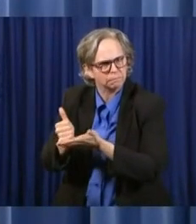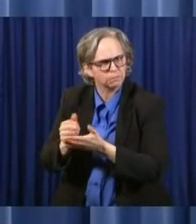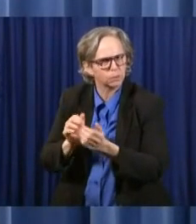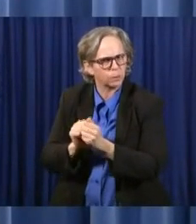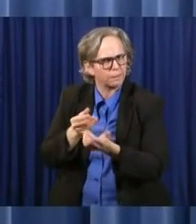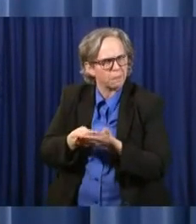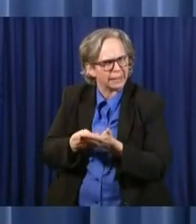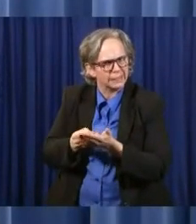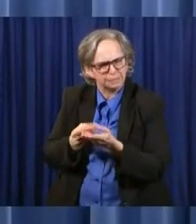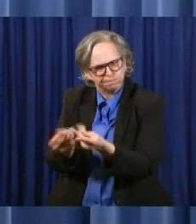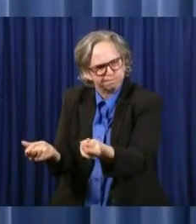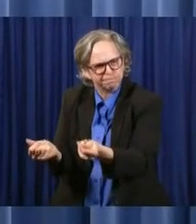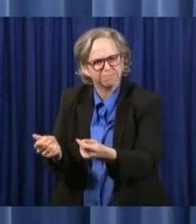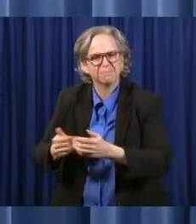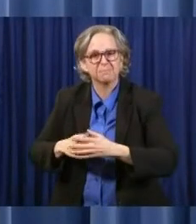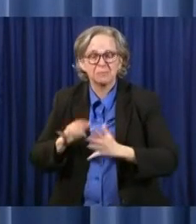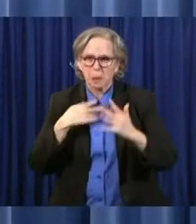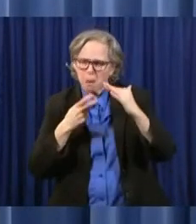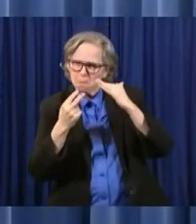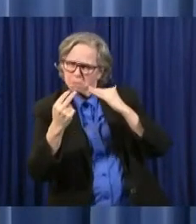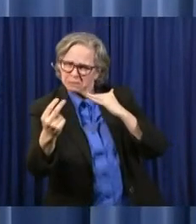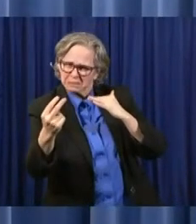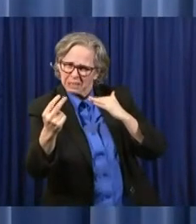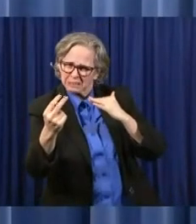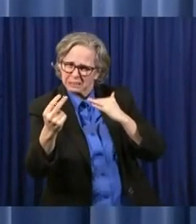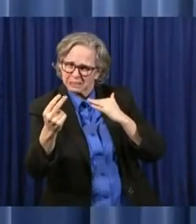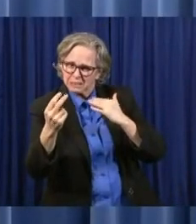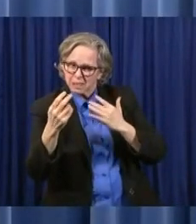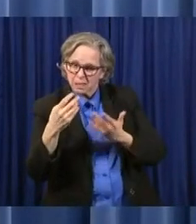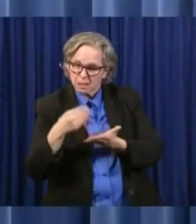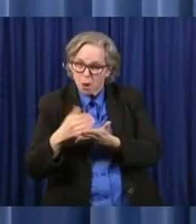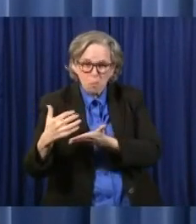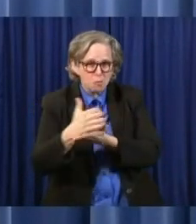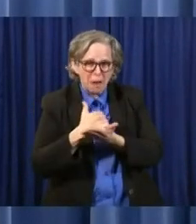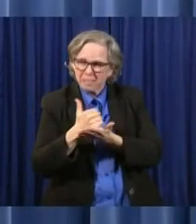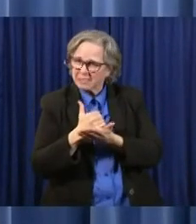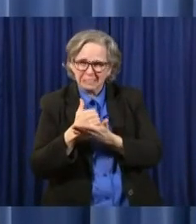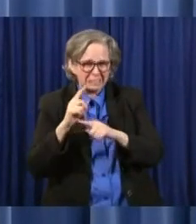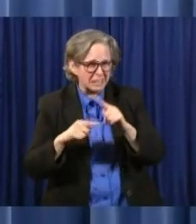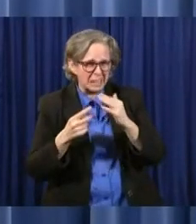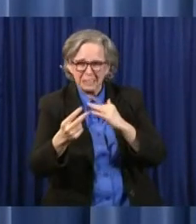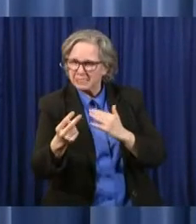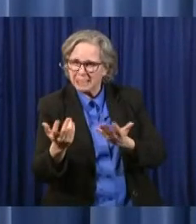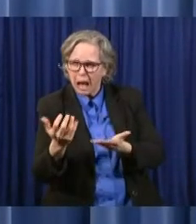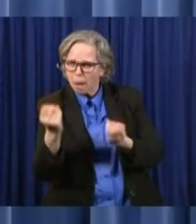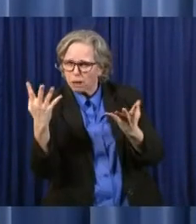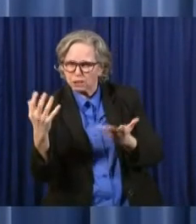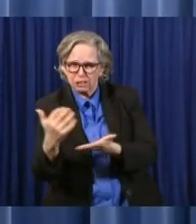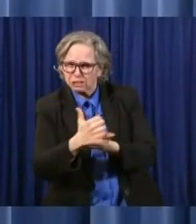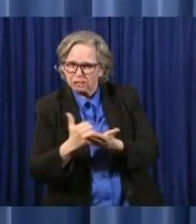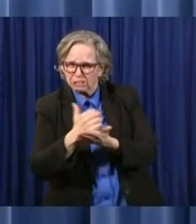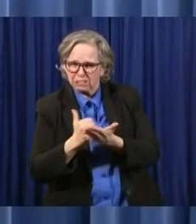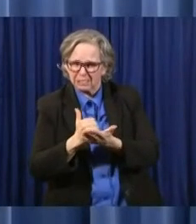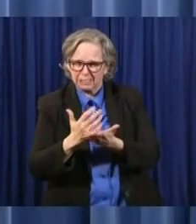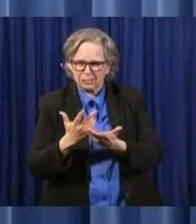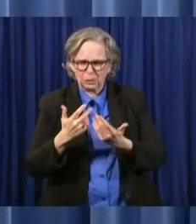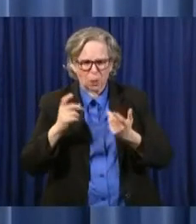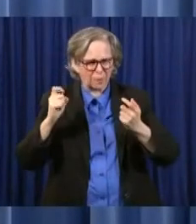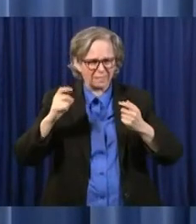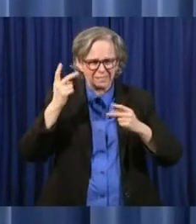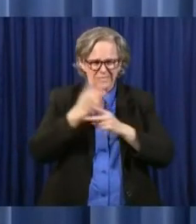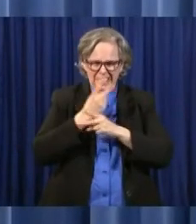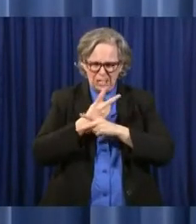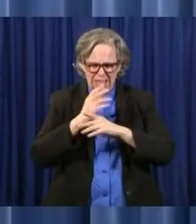is going, we need to do everything that we can to try to ensure stability and funding for our